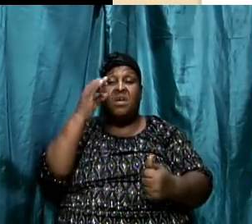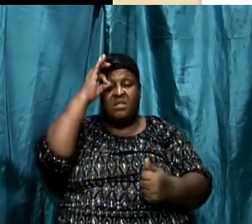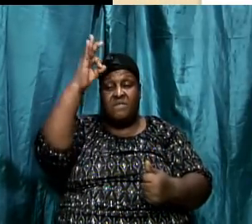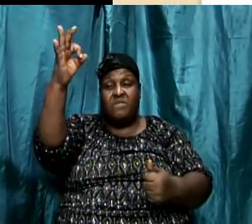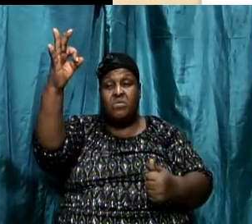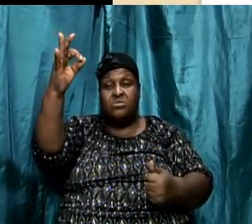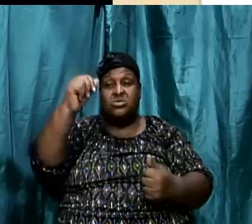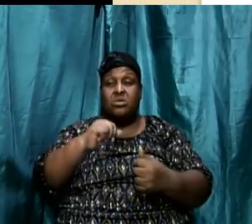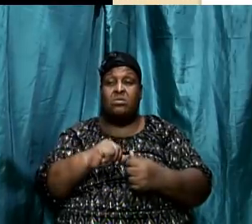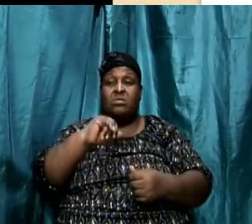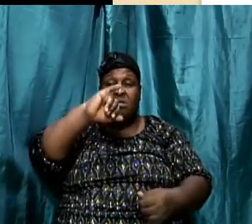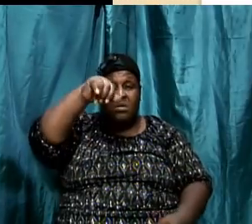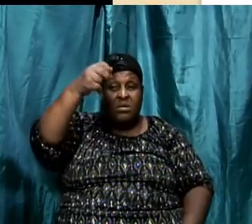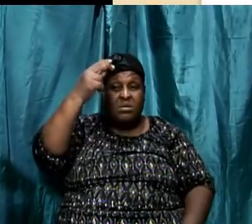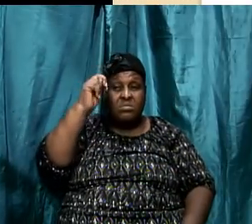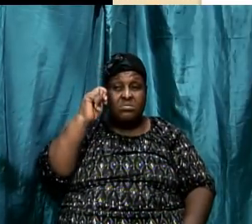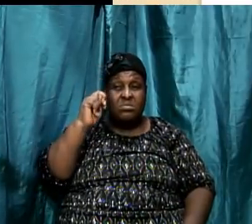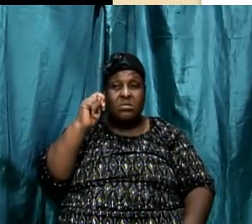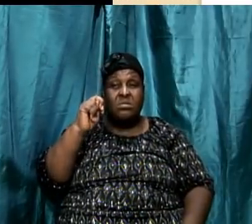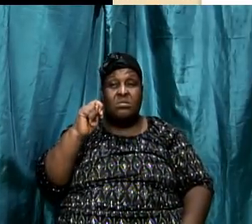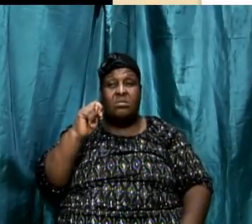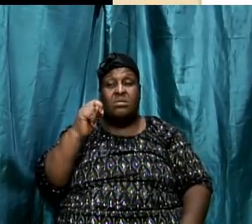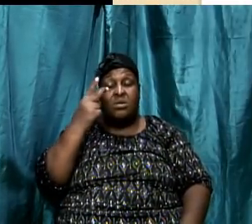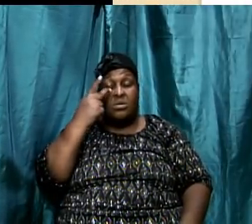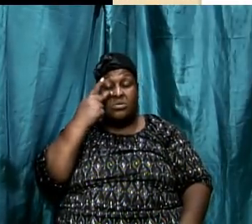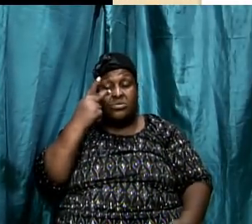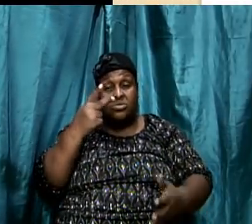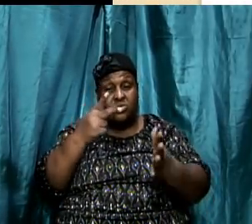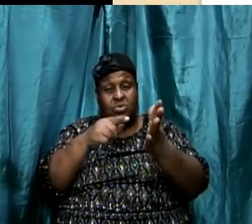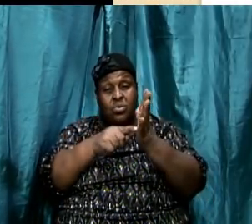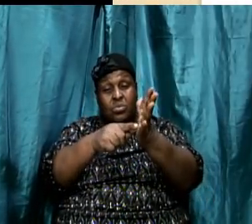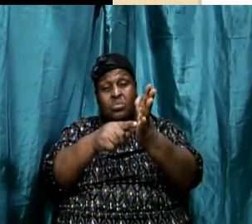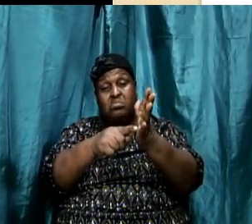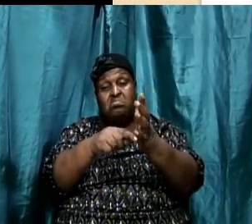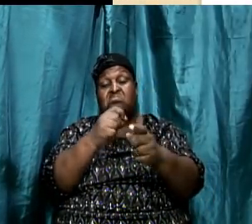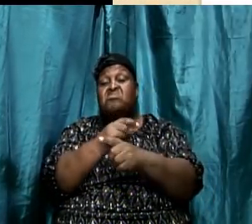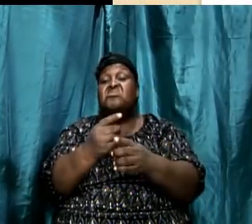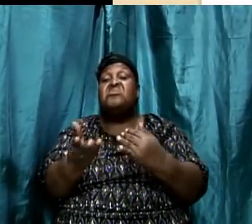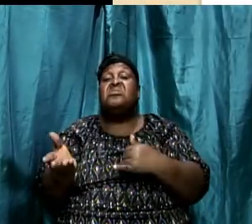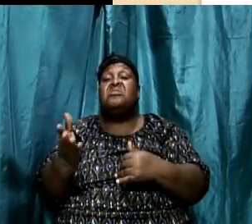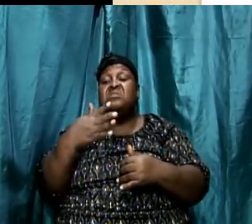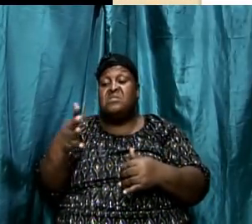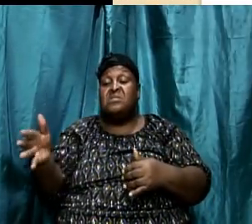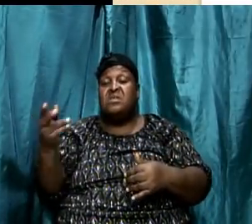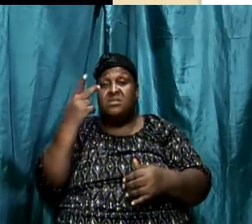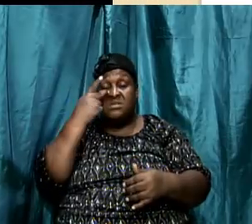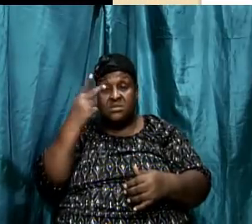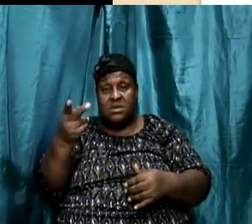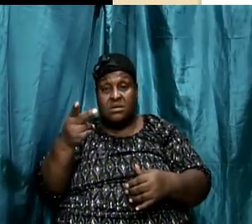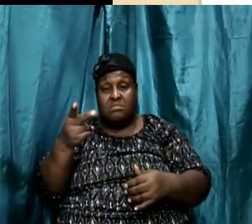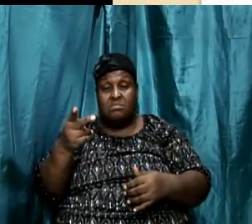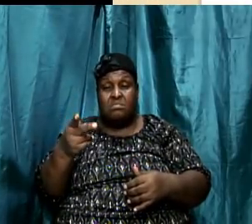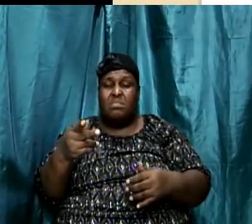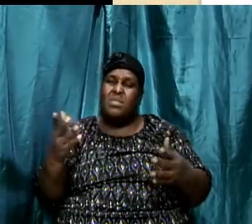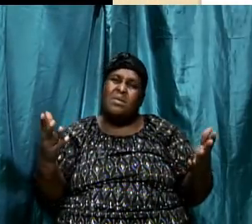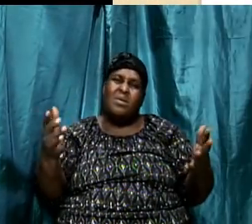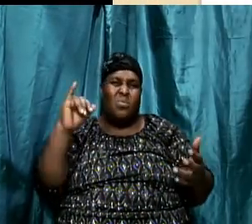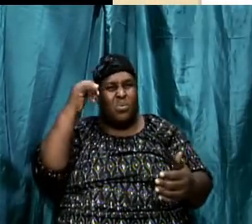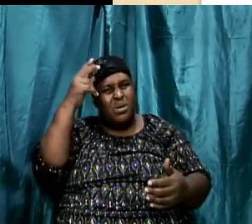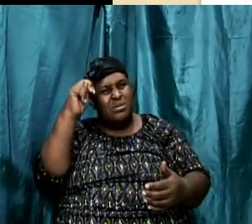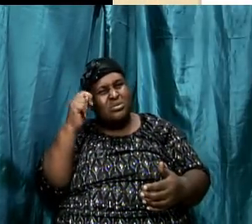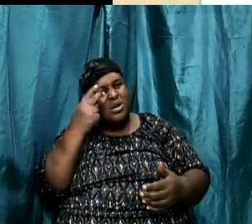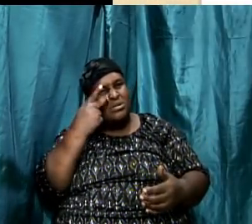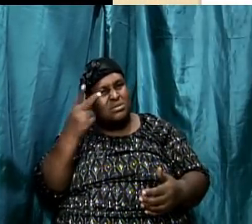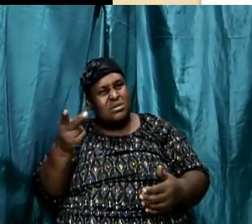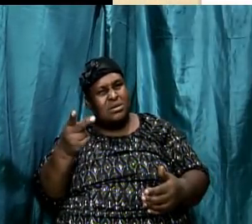because he showed right there, the segment of the book of Revelation. The things which thou hast seen, what did John see? In Revelation chapter